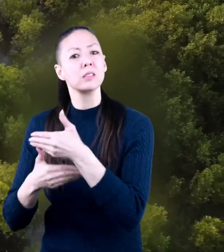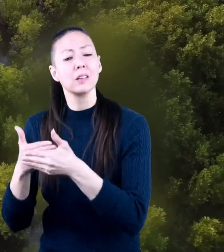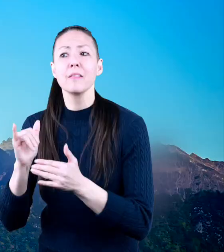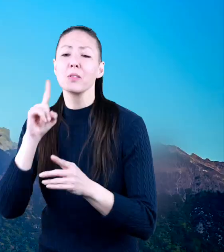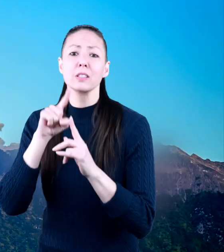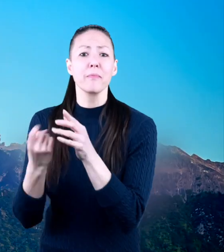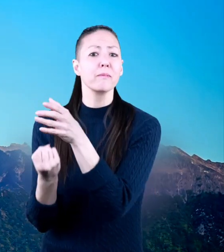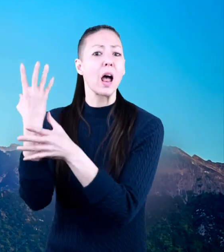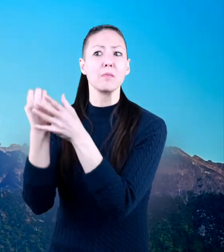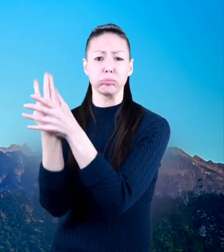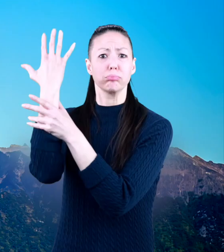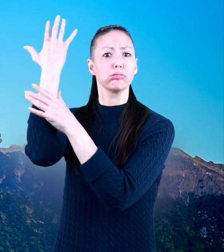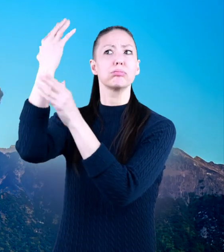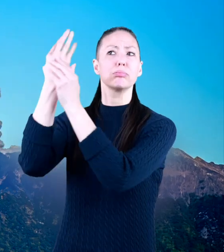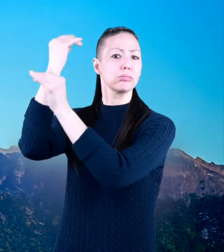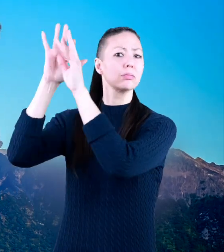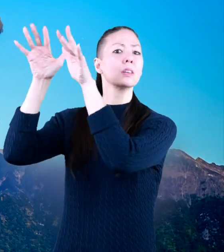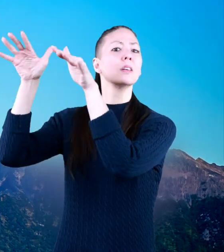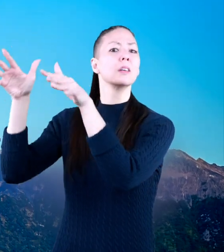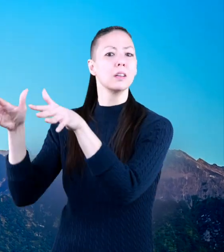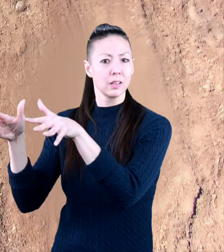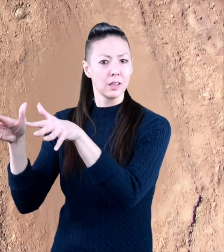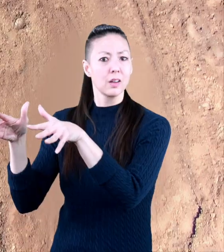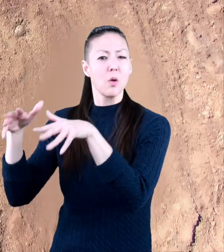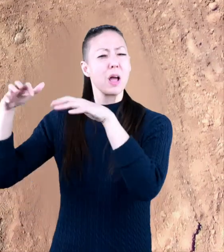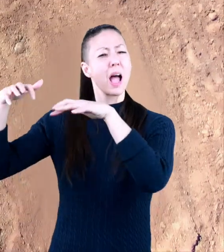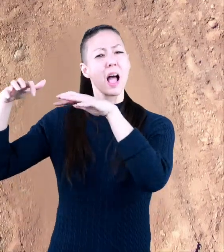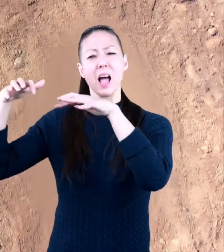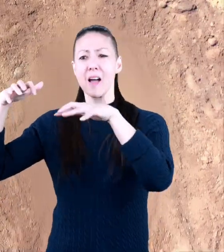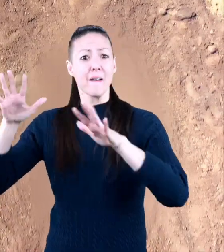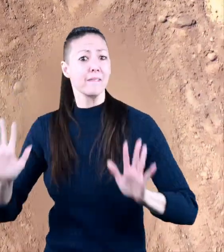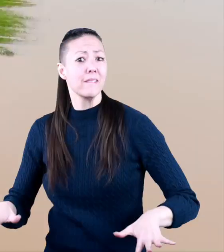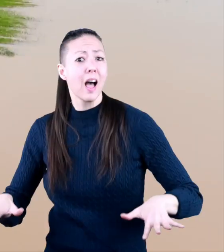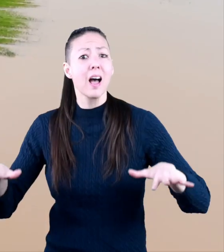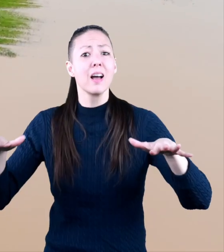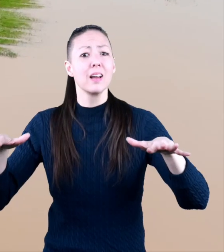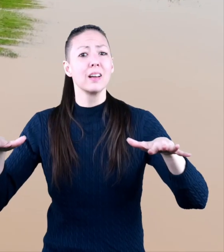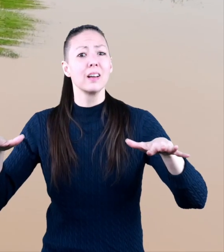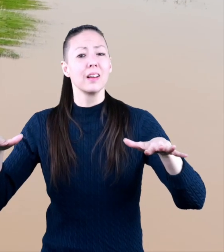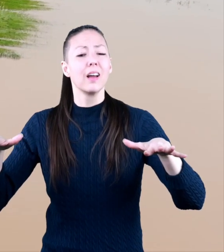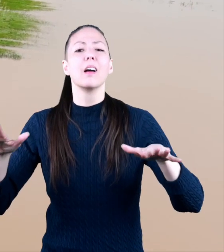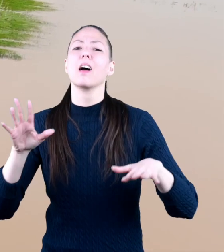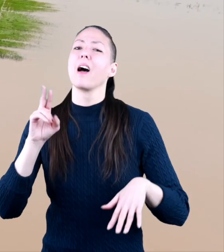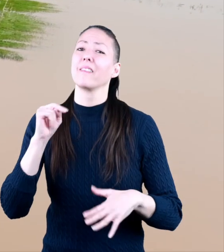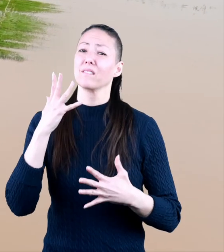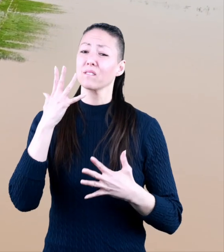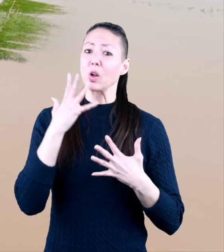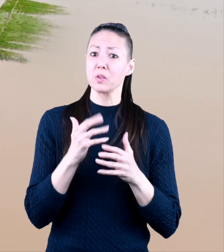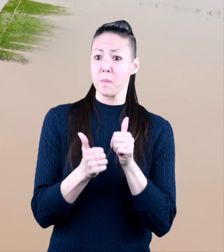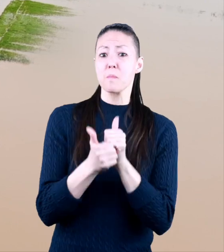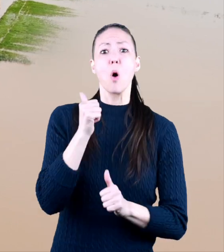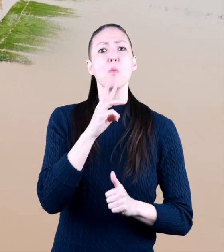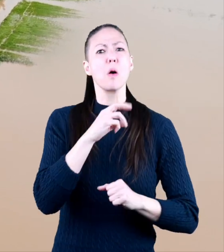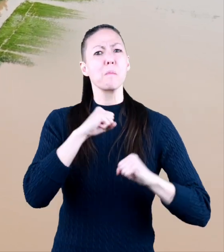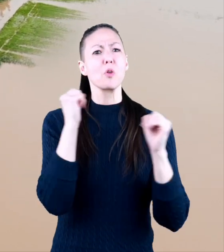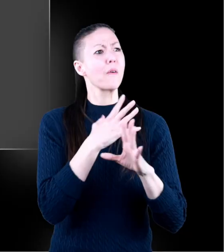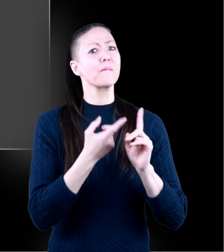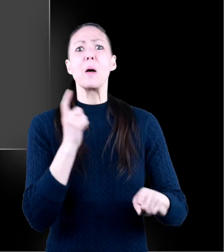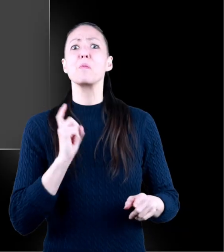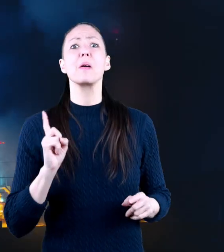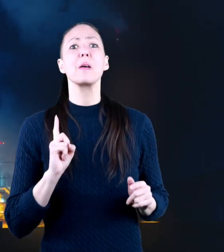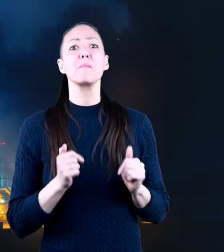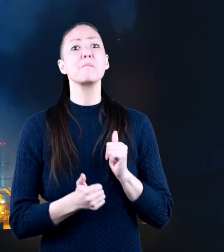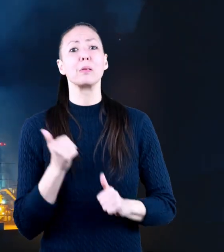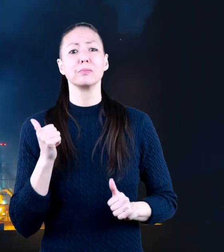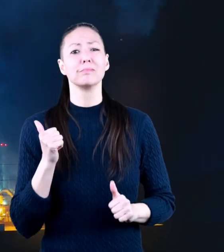like the eruption of a volcano or silt from storms and floods but unfortunately